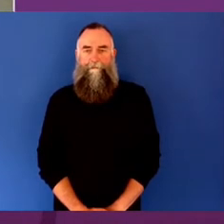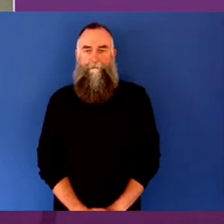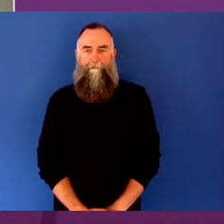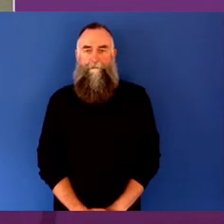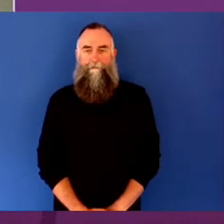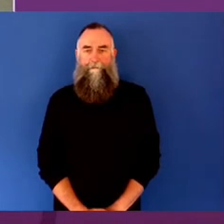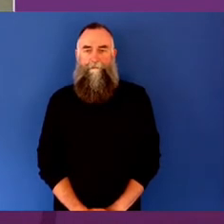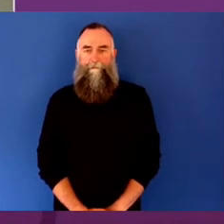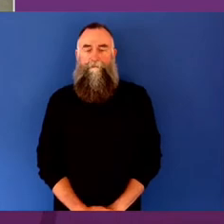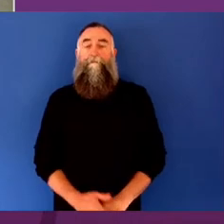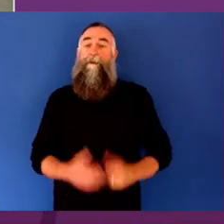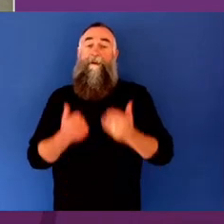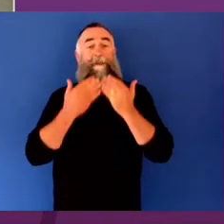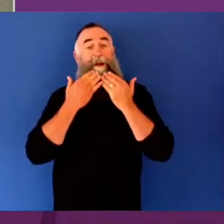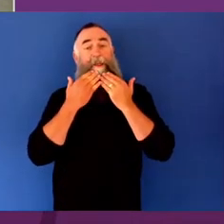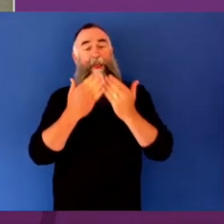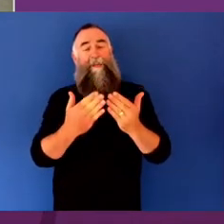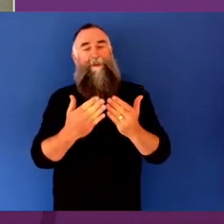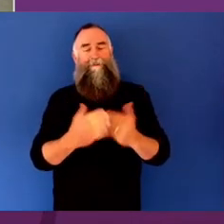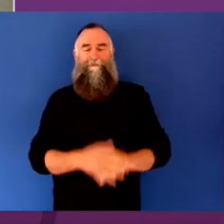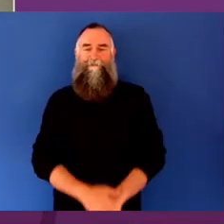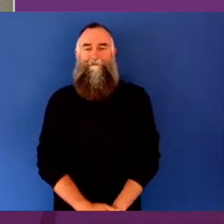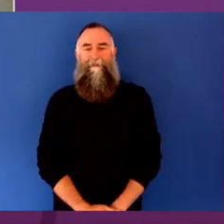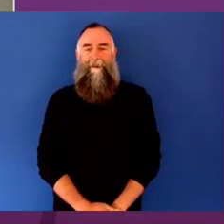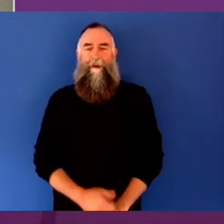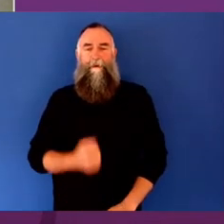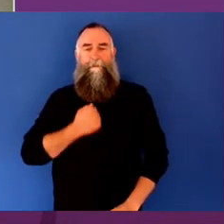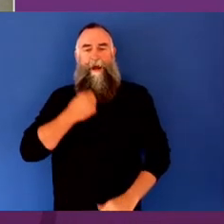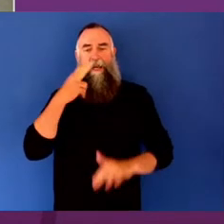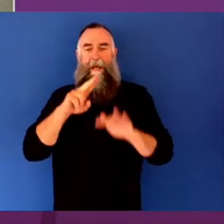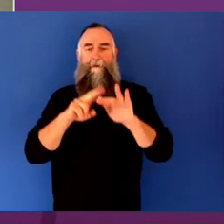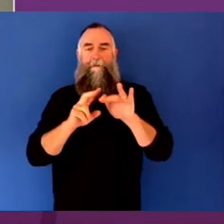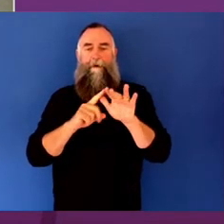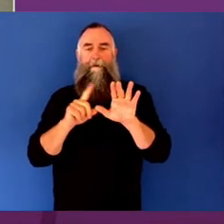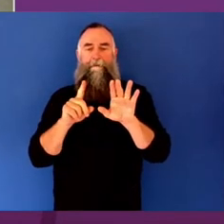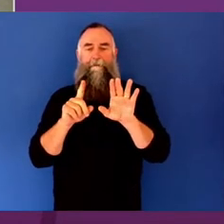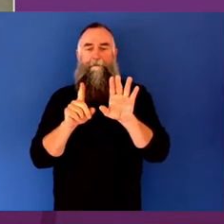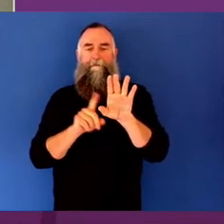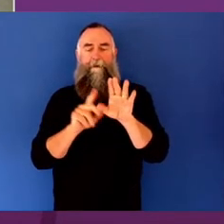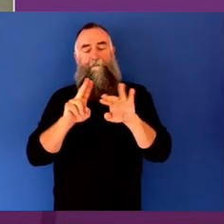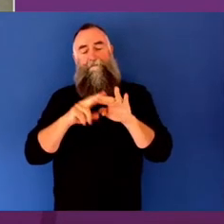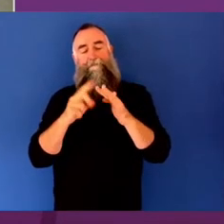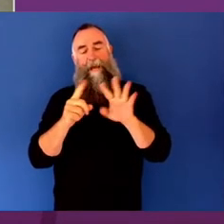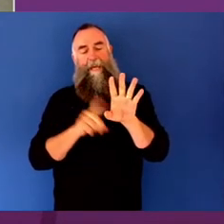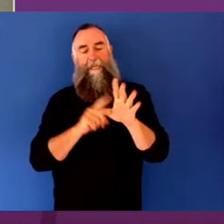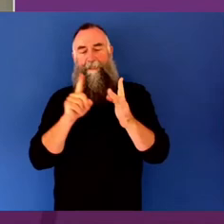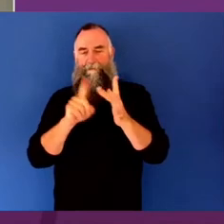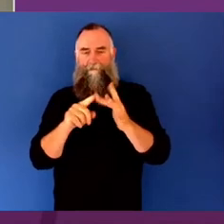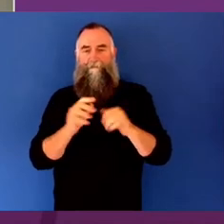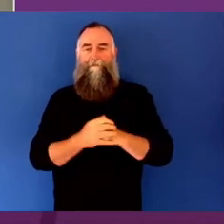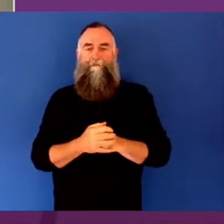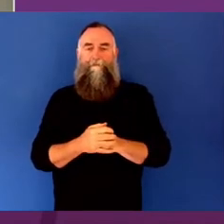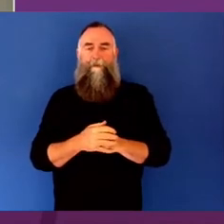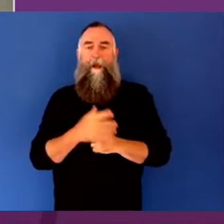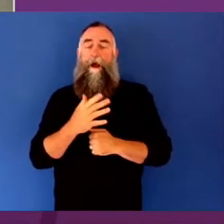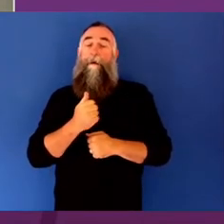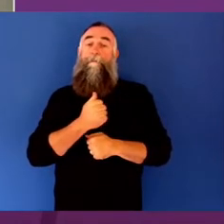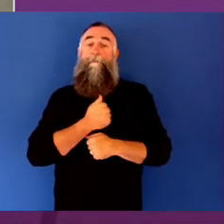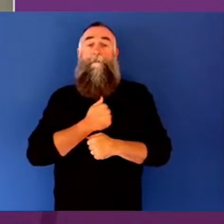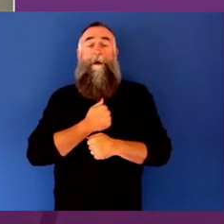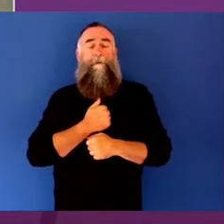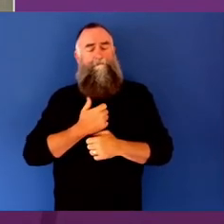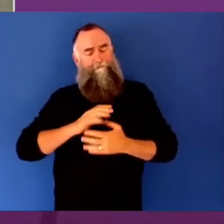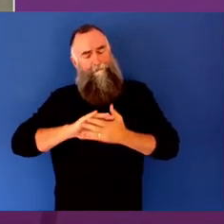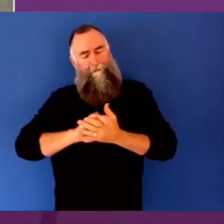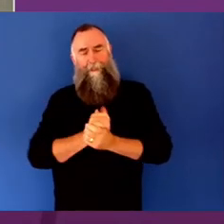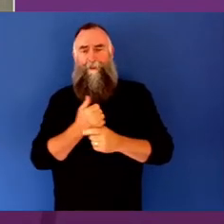Thank you, Adrian. I'm Faye Akindoyeni and I'm a partner at SEC Newgate. Today, it's my great pleasure to facilitate our panel